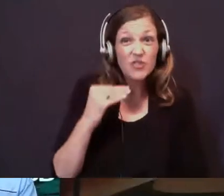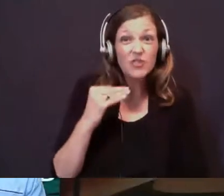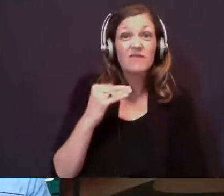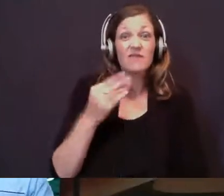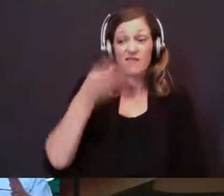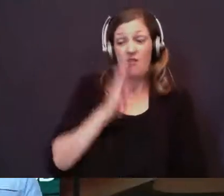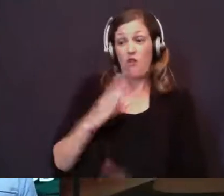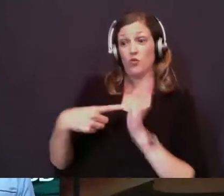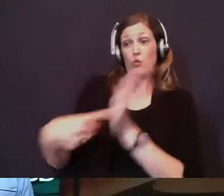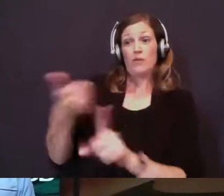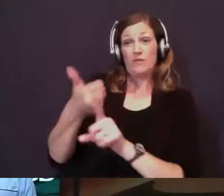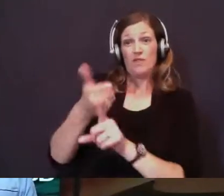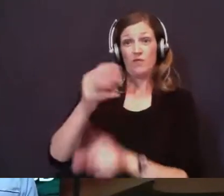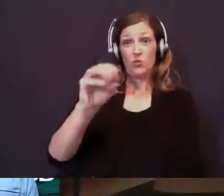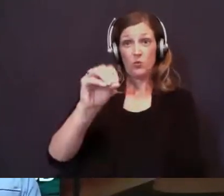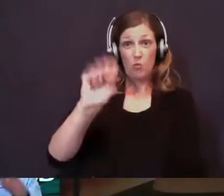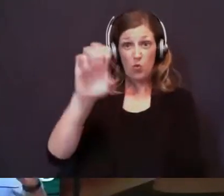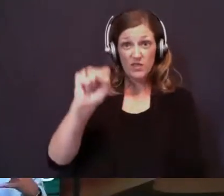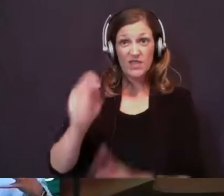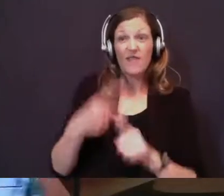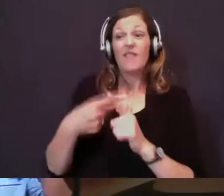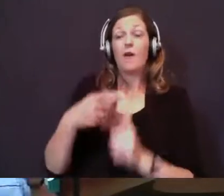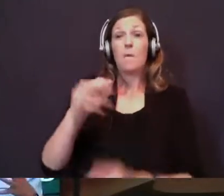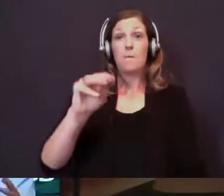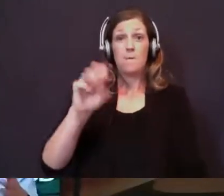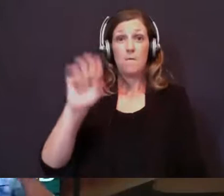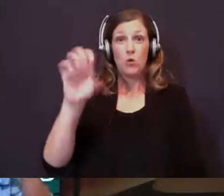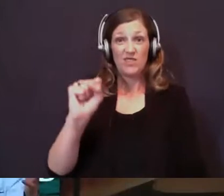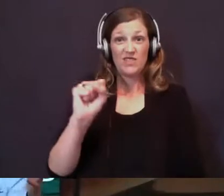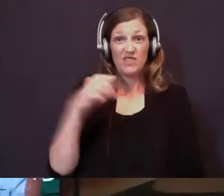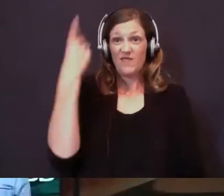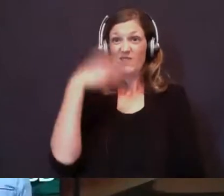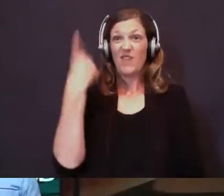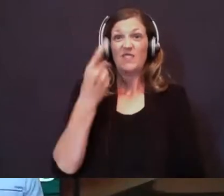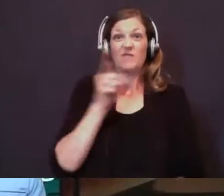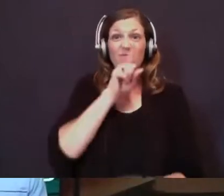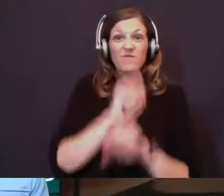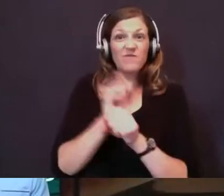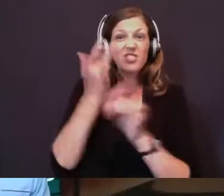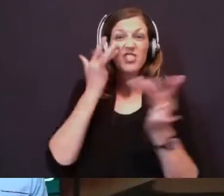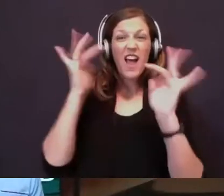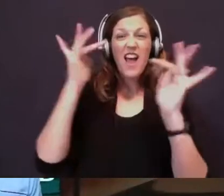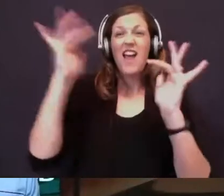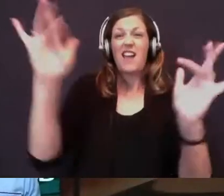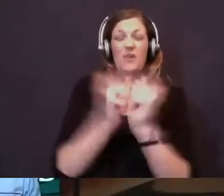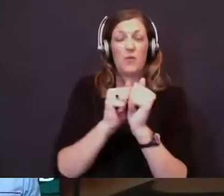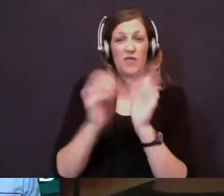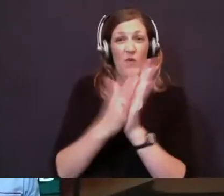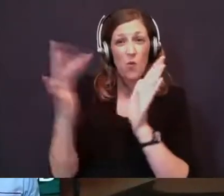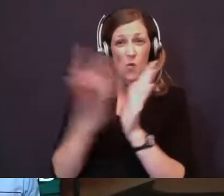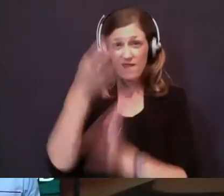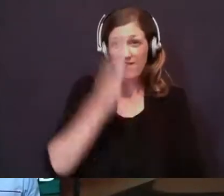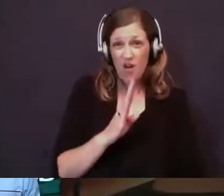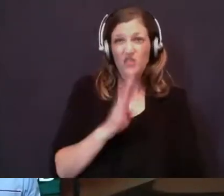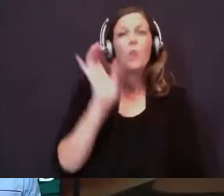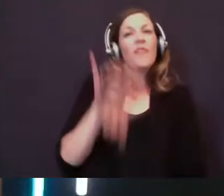to Moses, Moses comes off the mountain. And his face is literally shining with the glory of God. So this is where Elijah is going